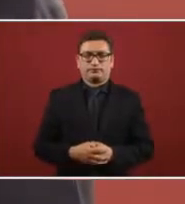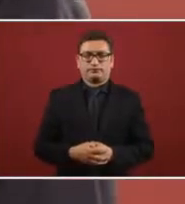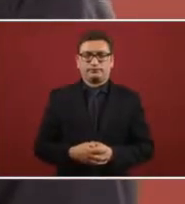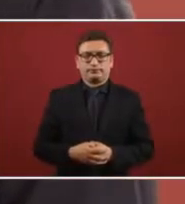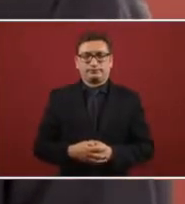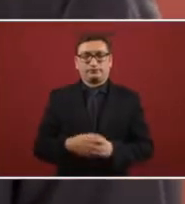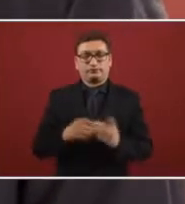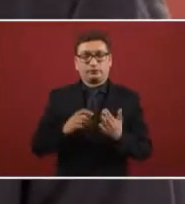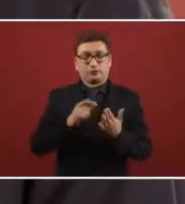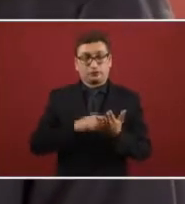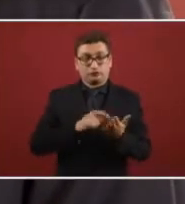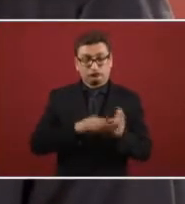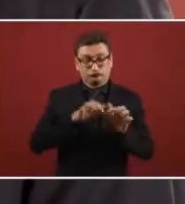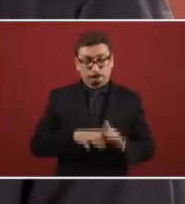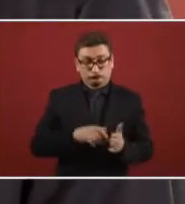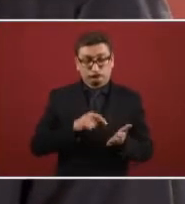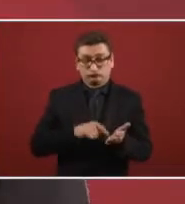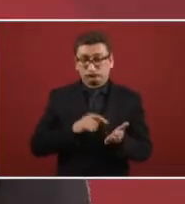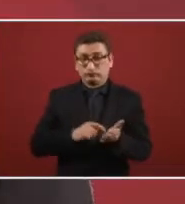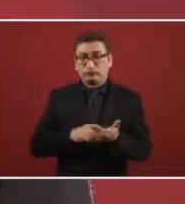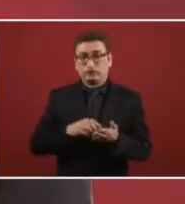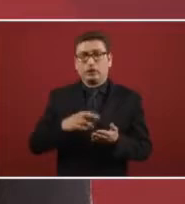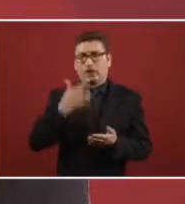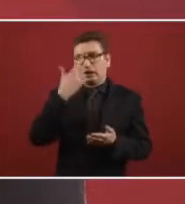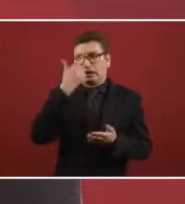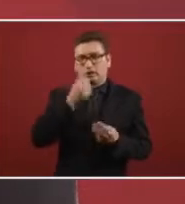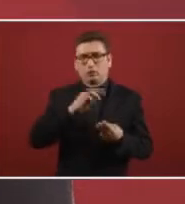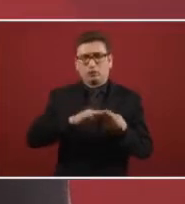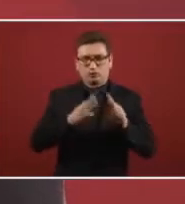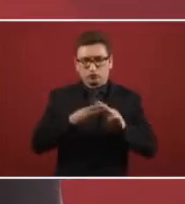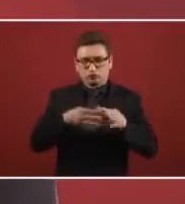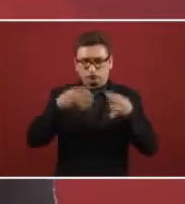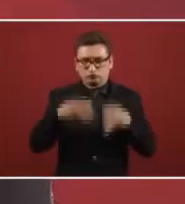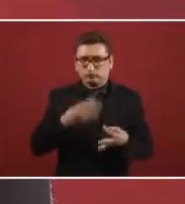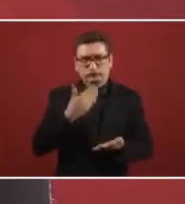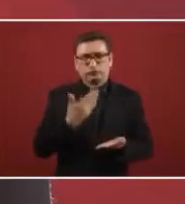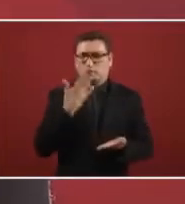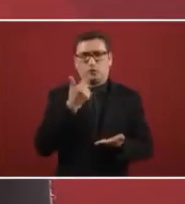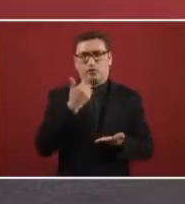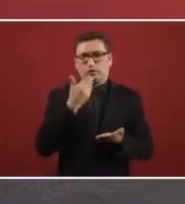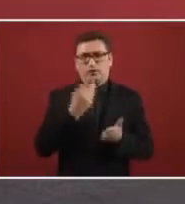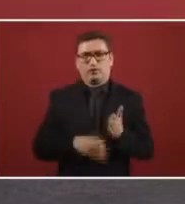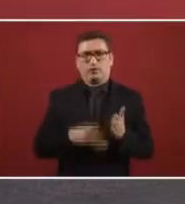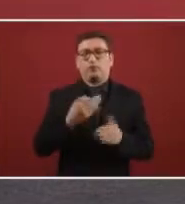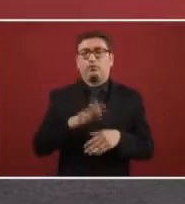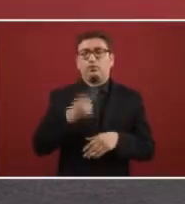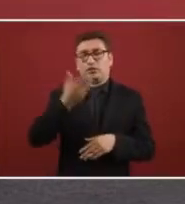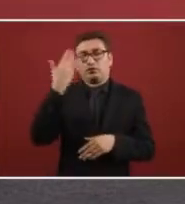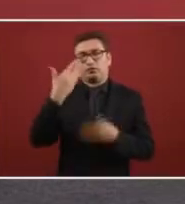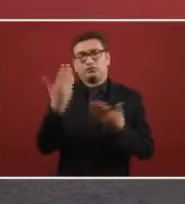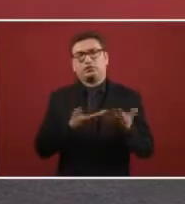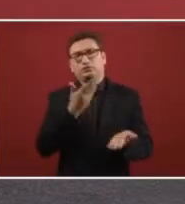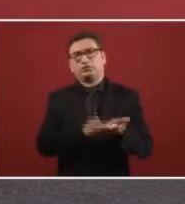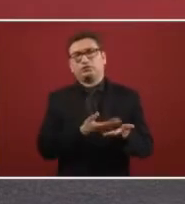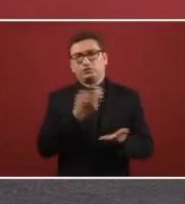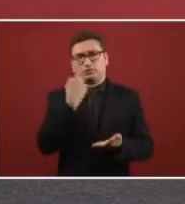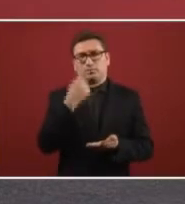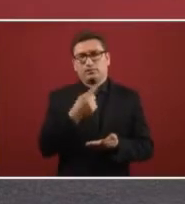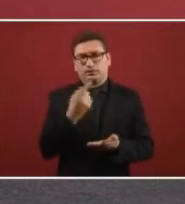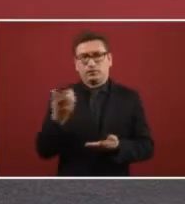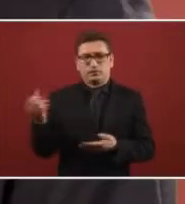well founded. That is to say, that when they presented the